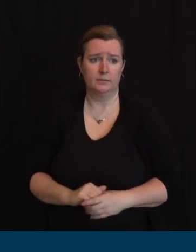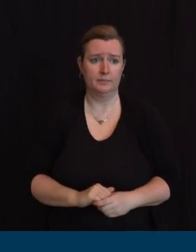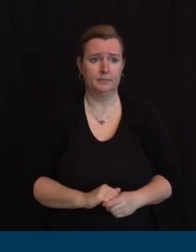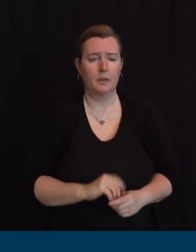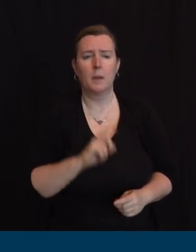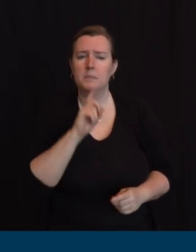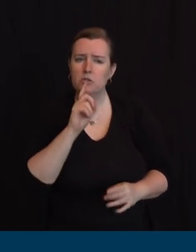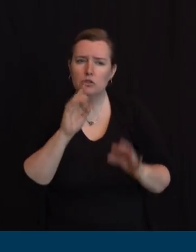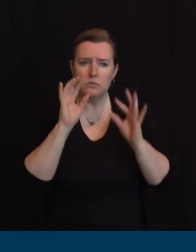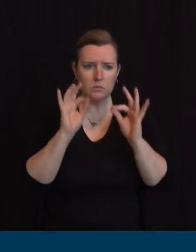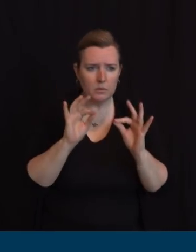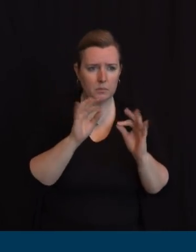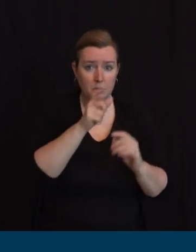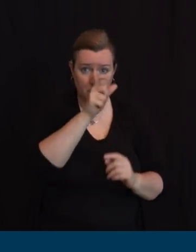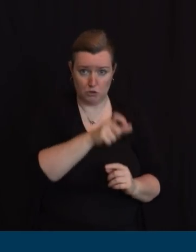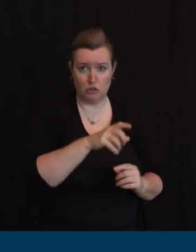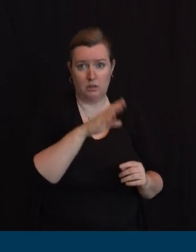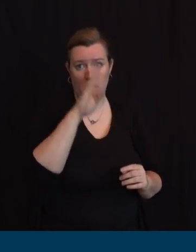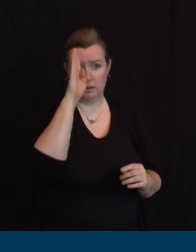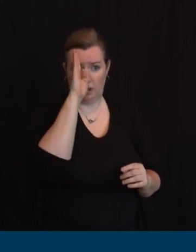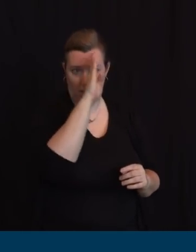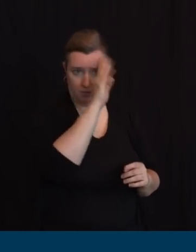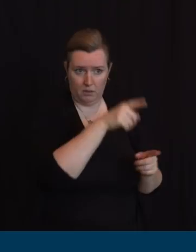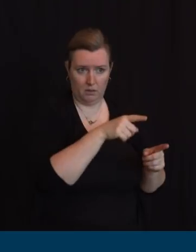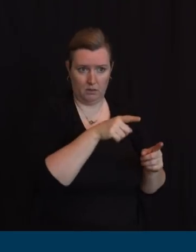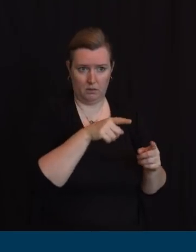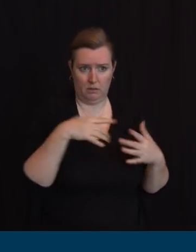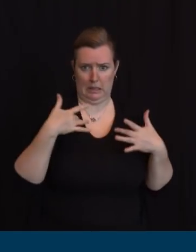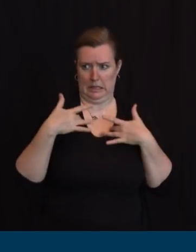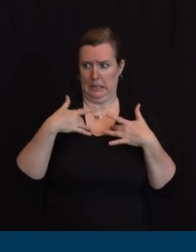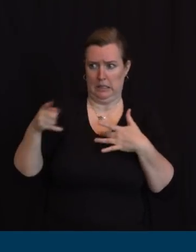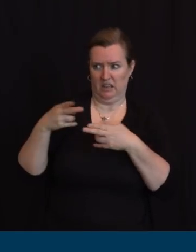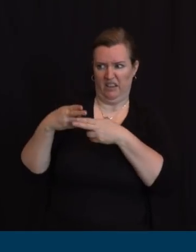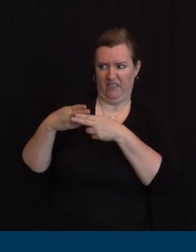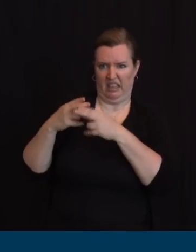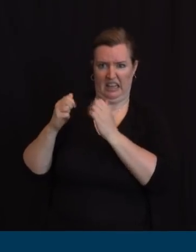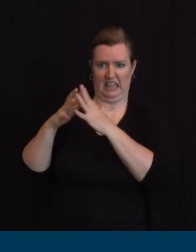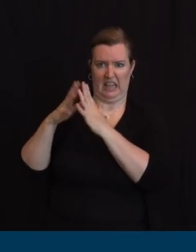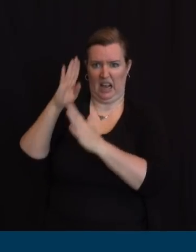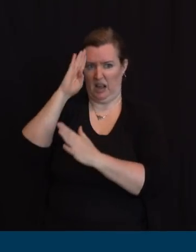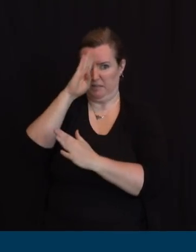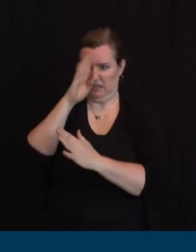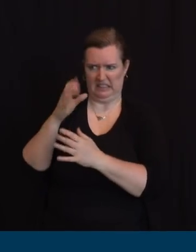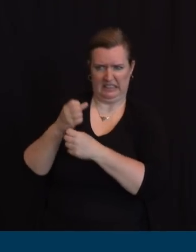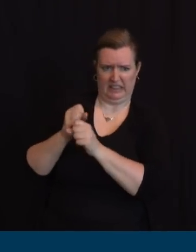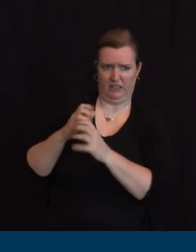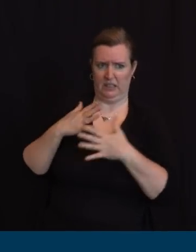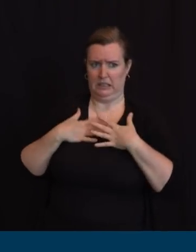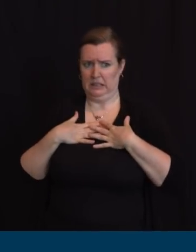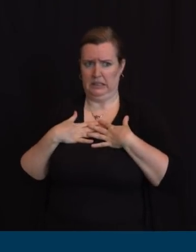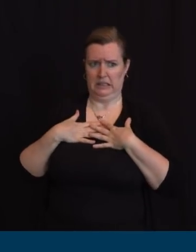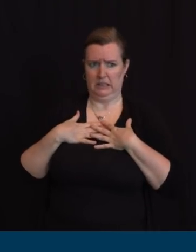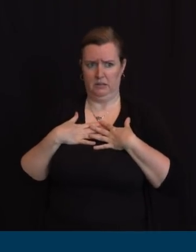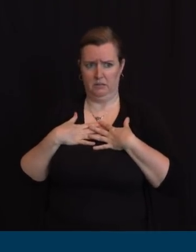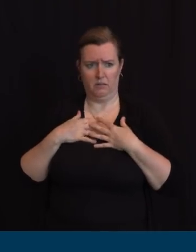also if they can go home that's even a better alternative so it's a learning